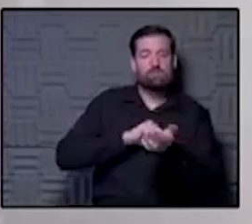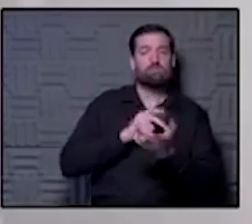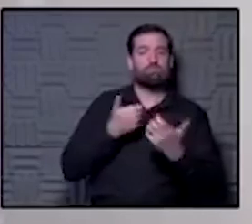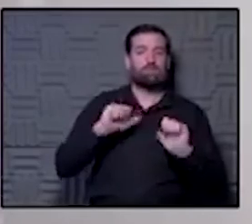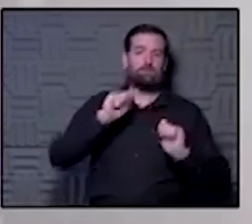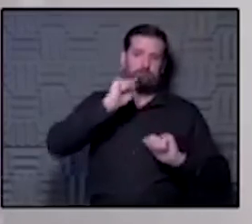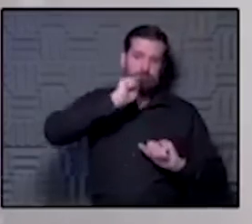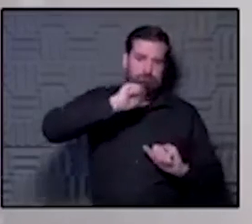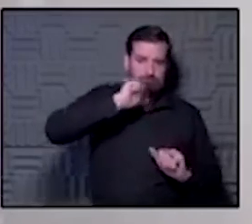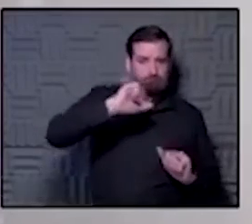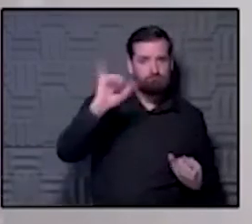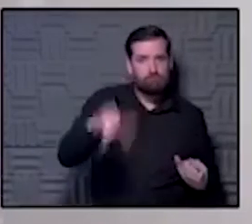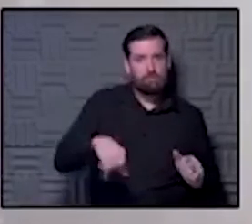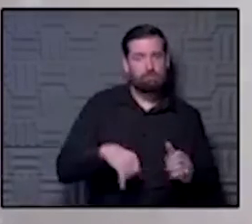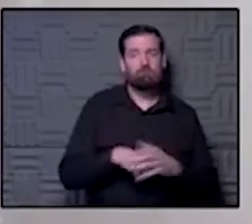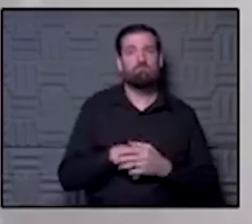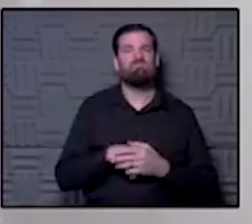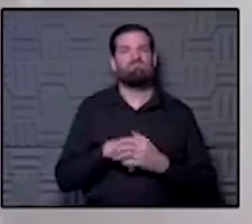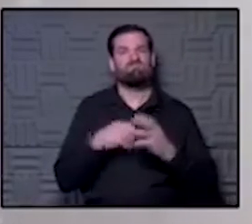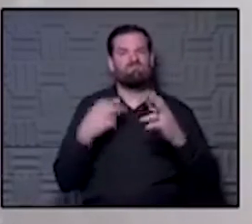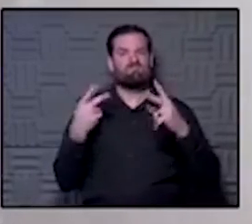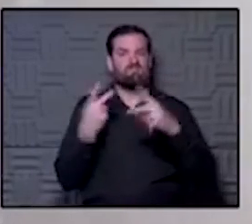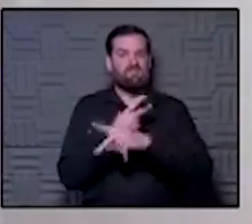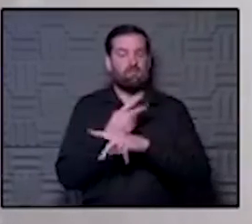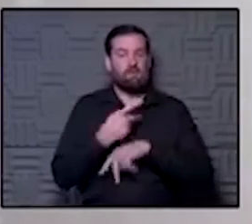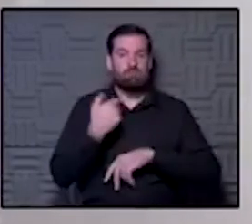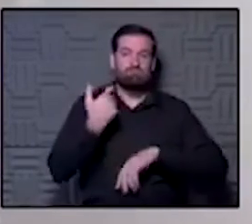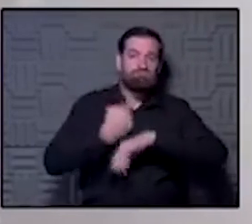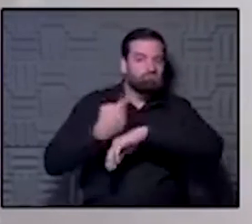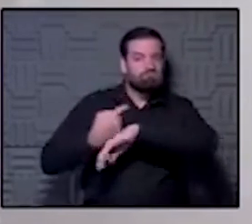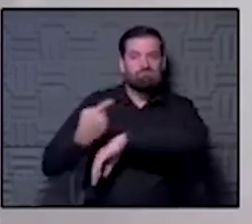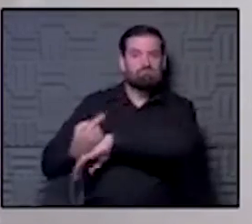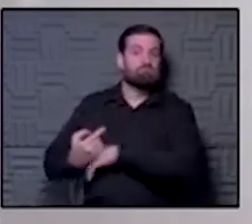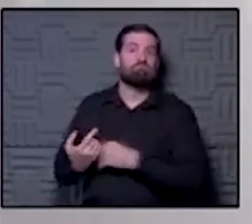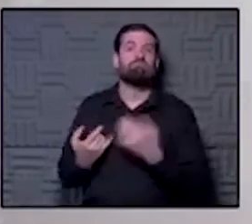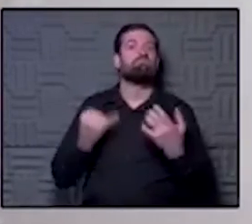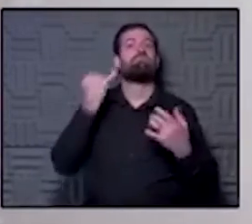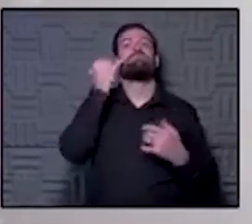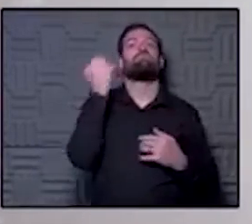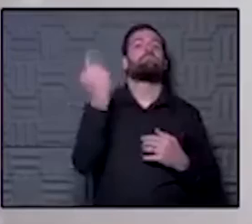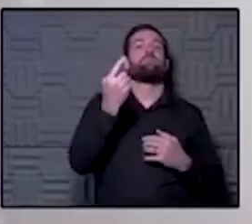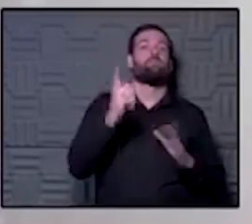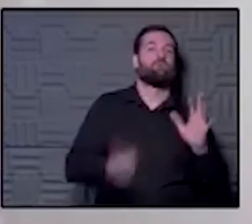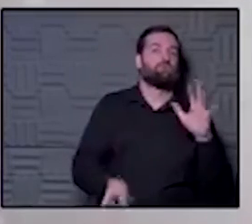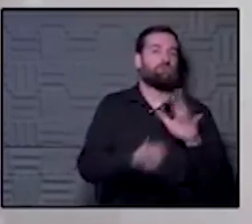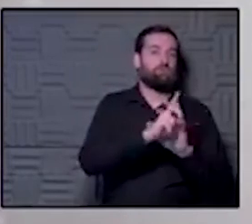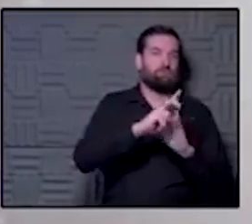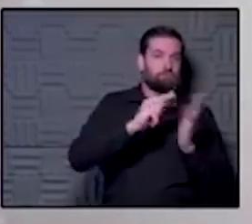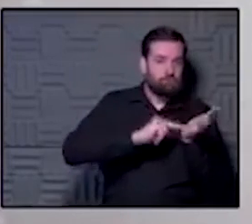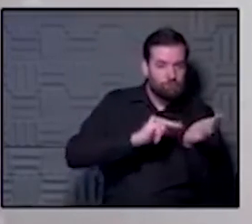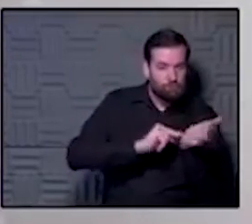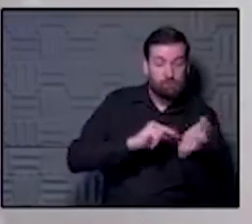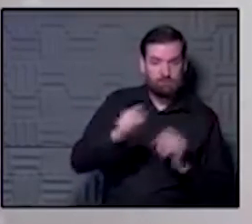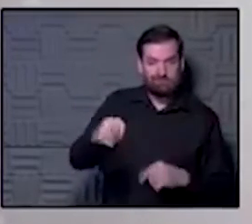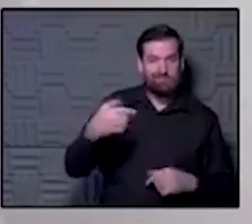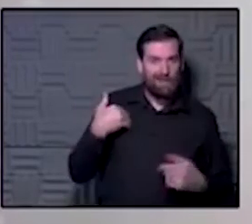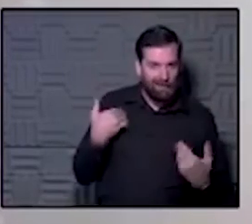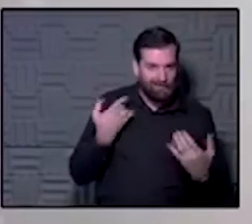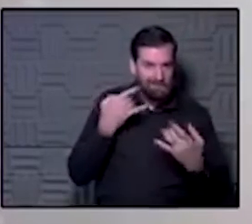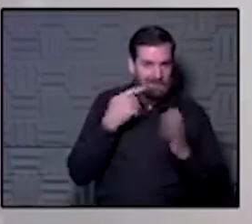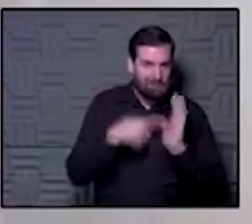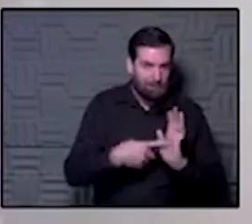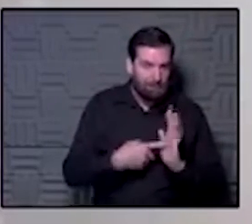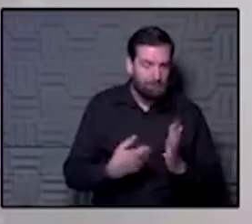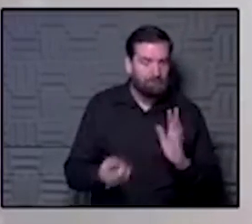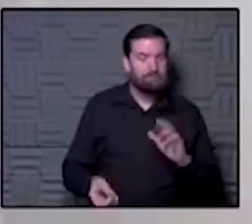with this and figuring out day-to-day what happens if someone shows up to the nurse's office with symptoms. We're